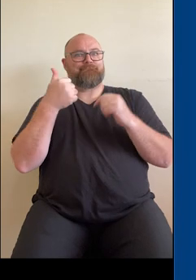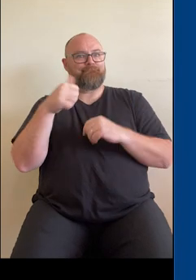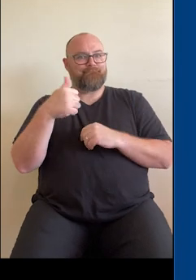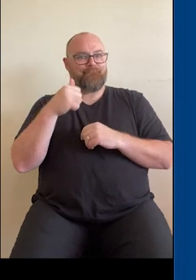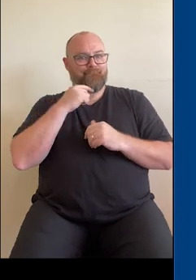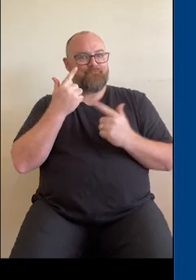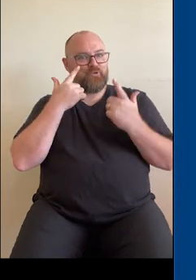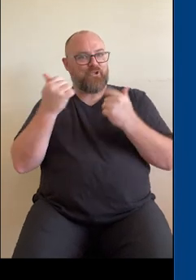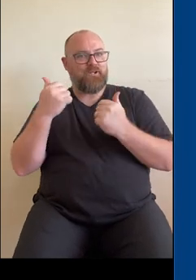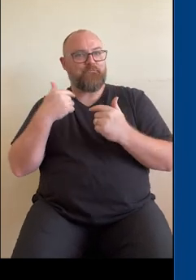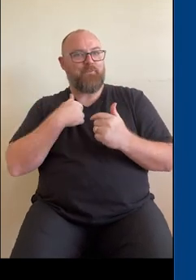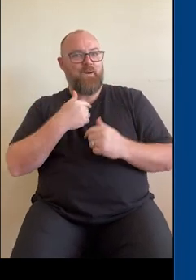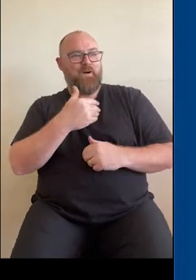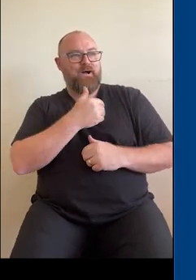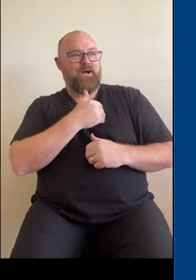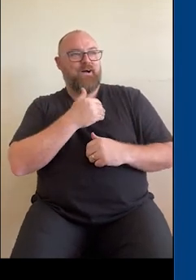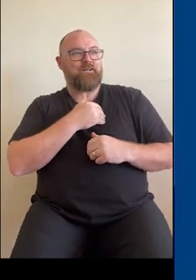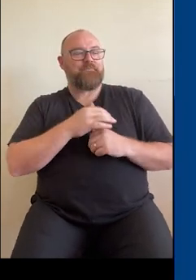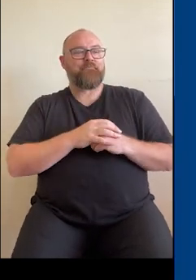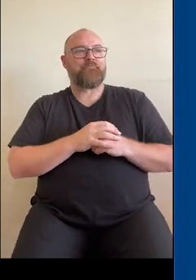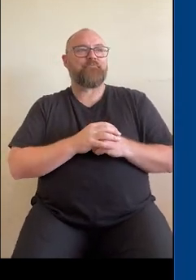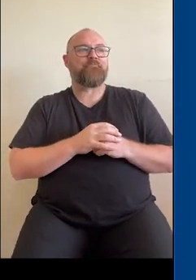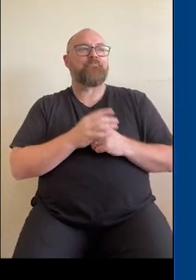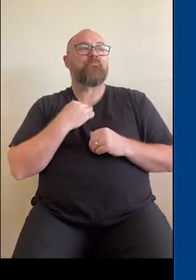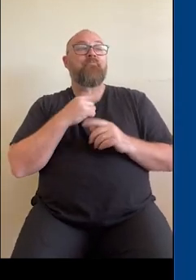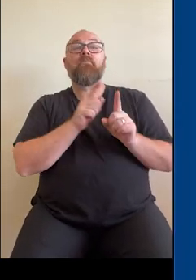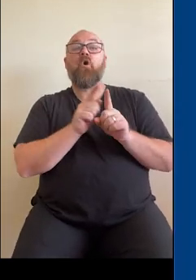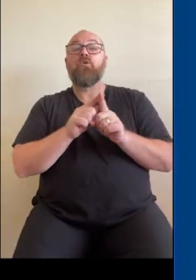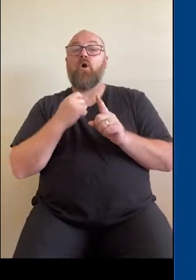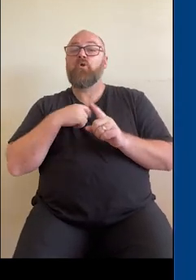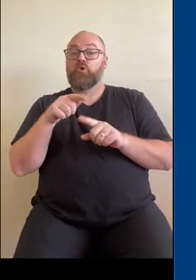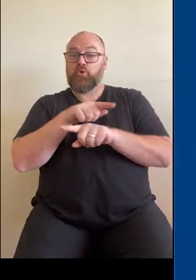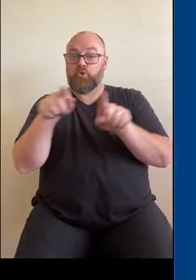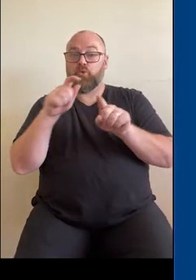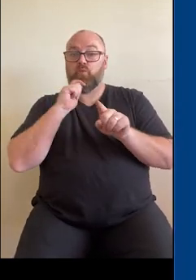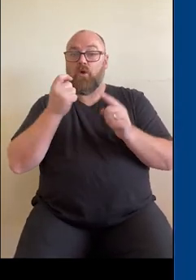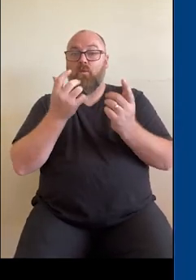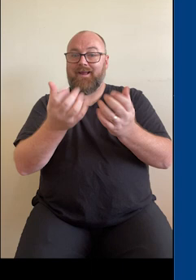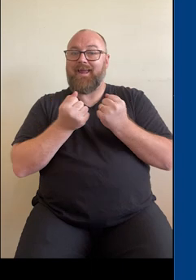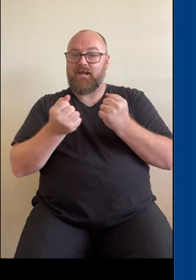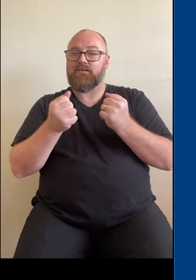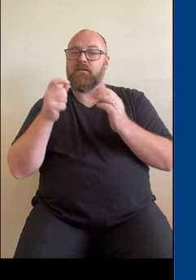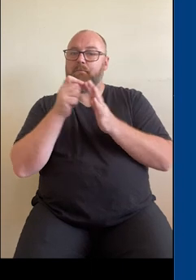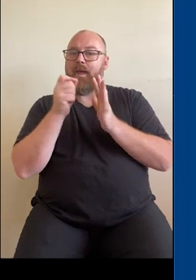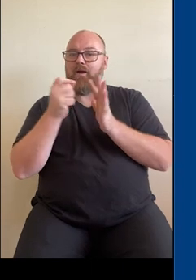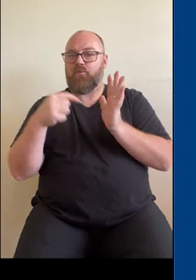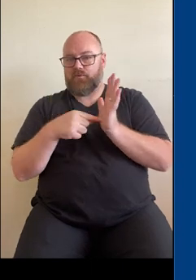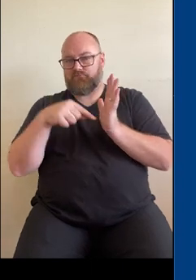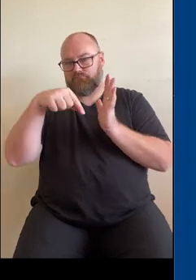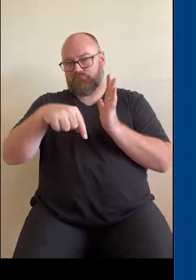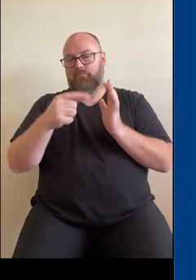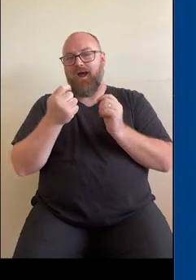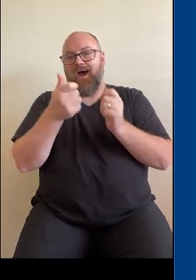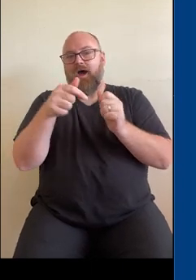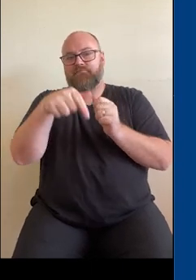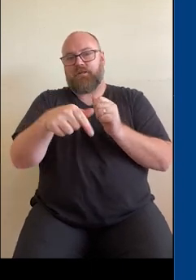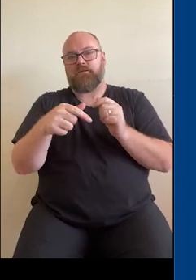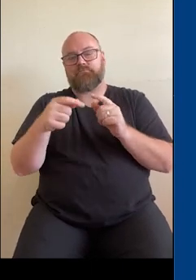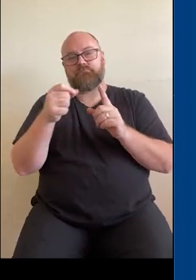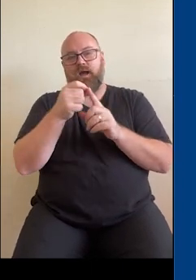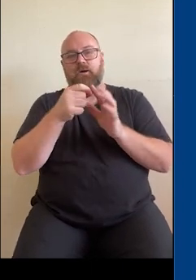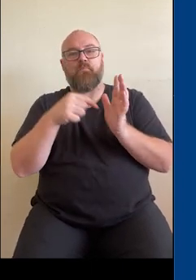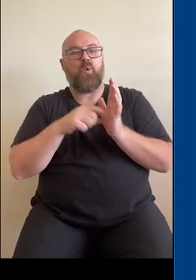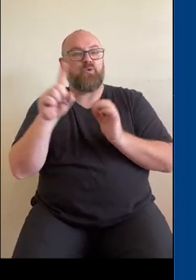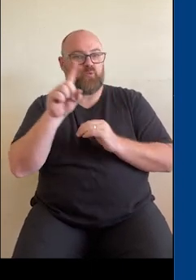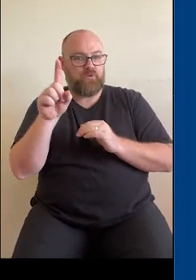Lots of really useful resources and I should point out that you will receive a copy of the slides following the session in an